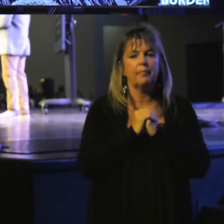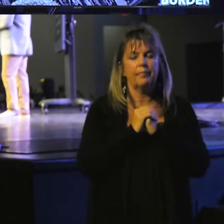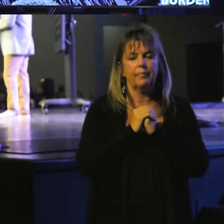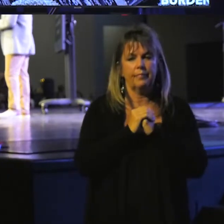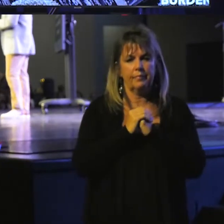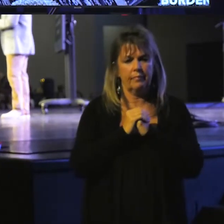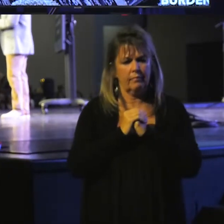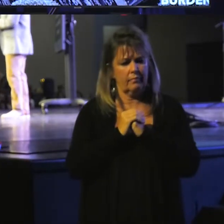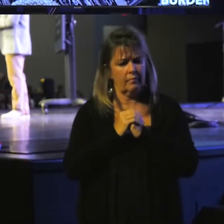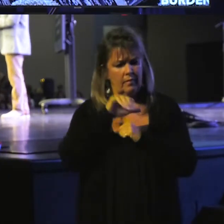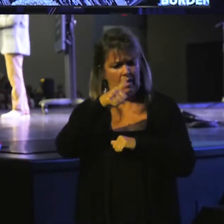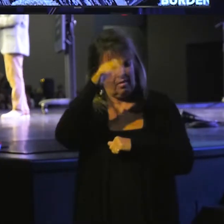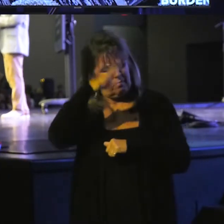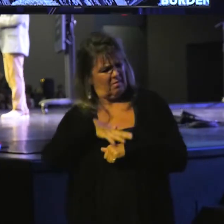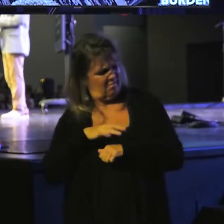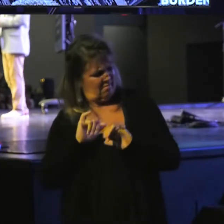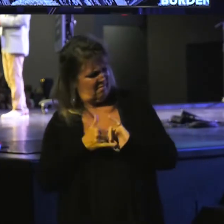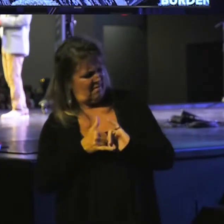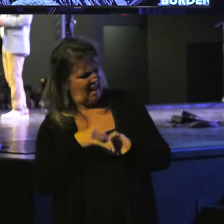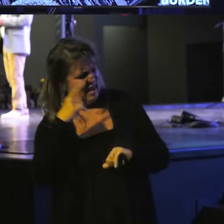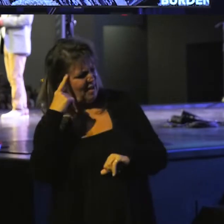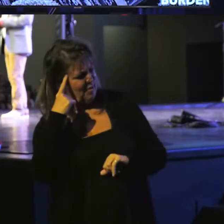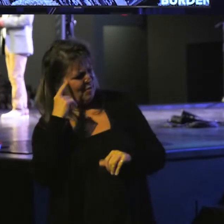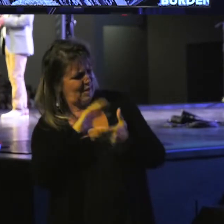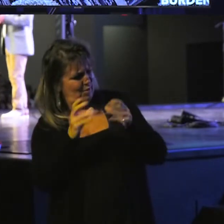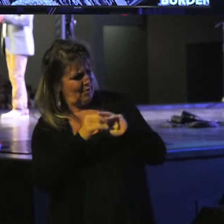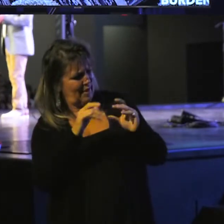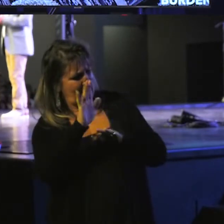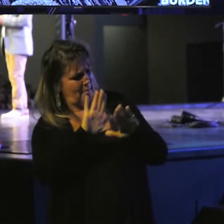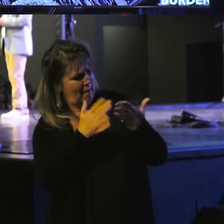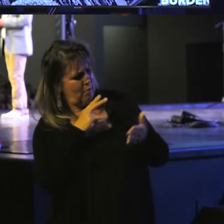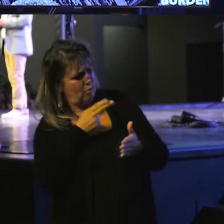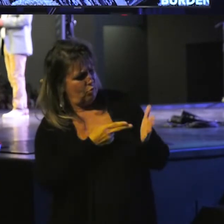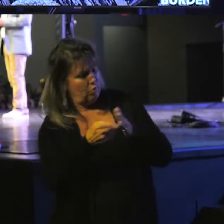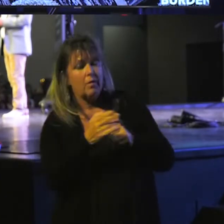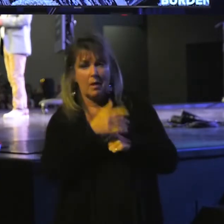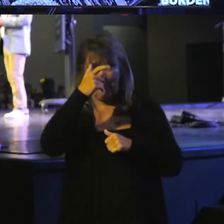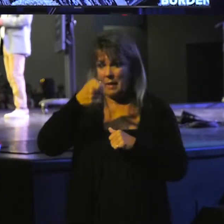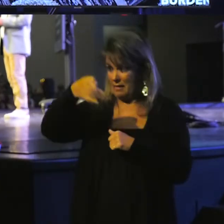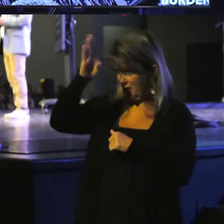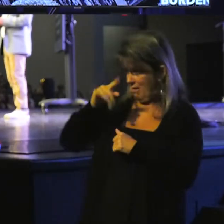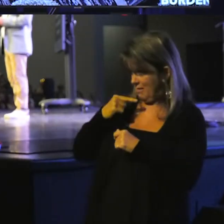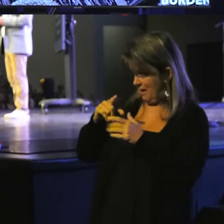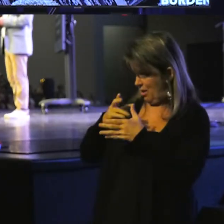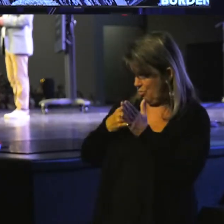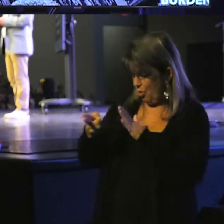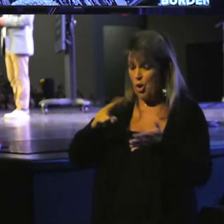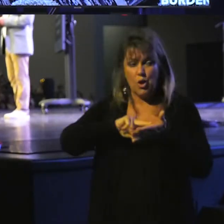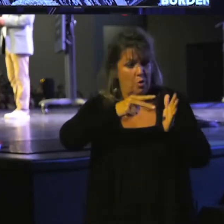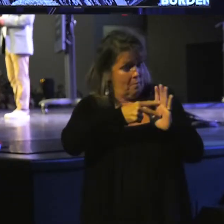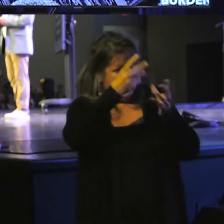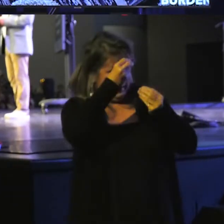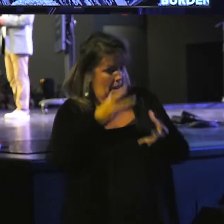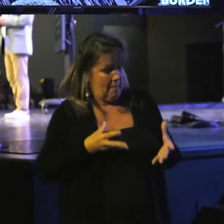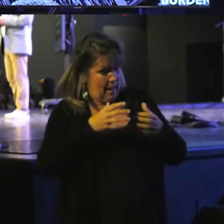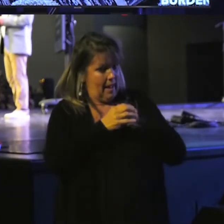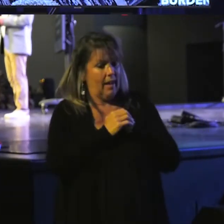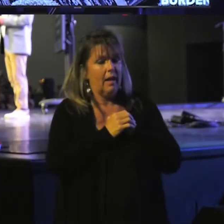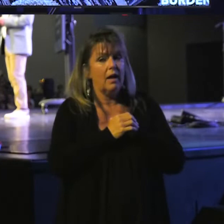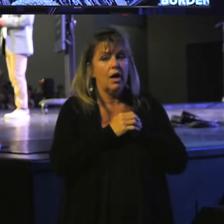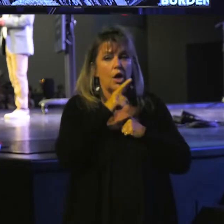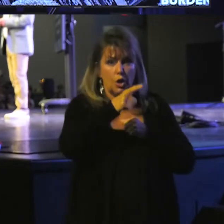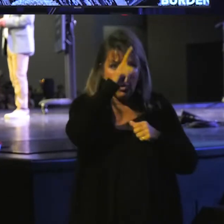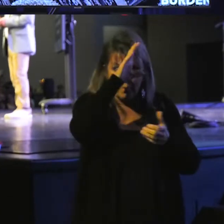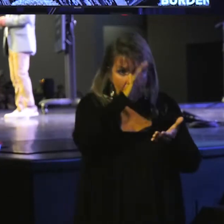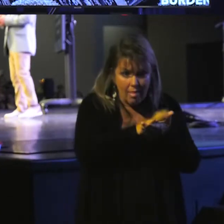He said, he said, how in the world do you think stories in that Bible are true? said, because God said they're true. He said, you mean to tell me that, that